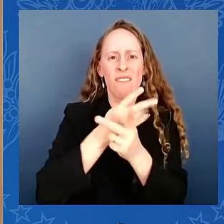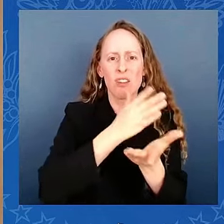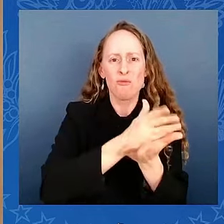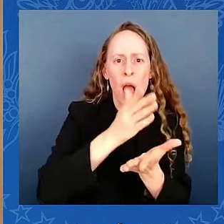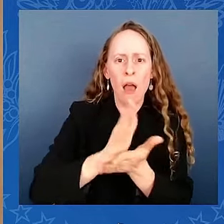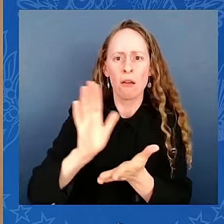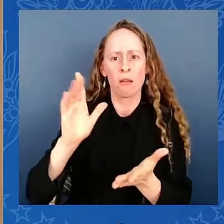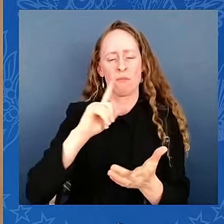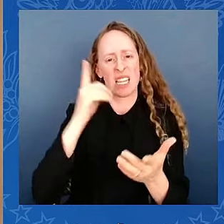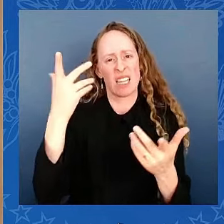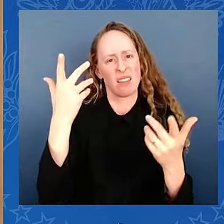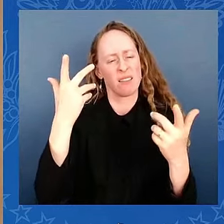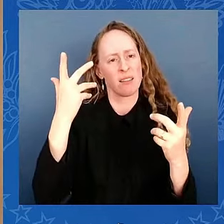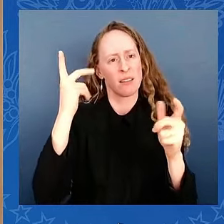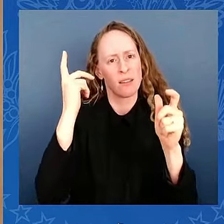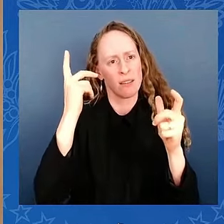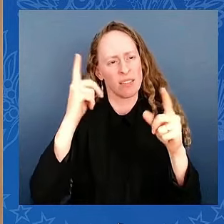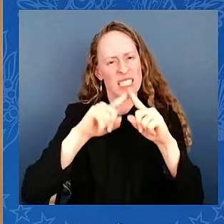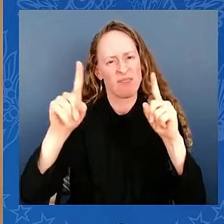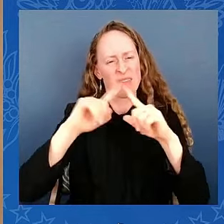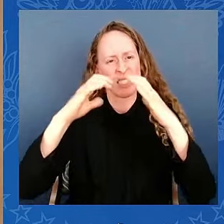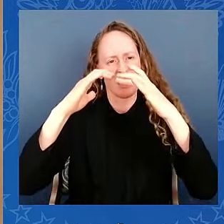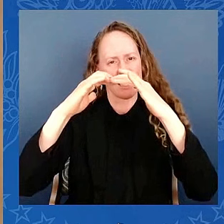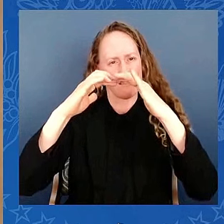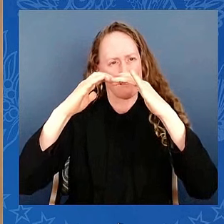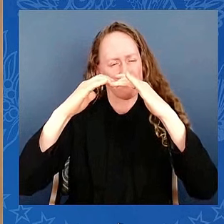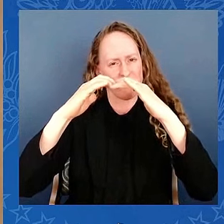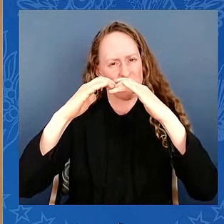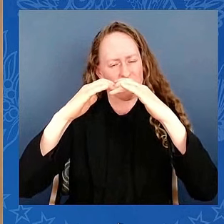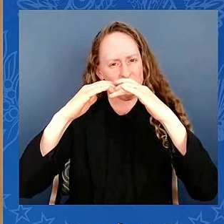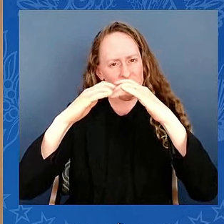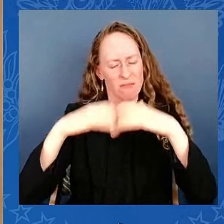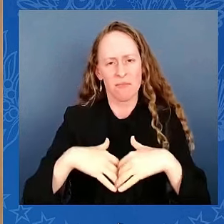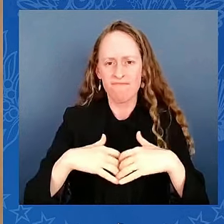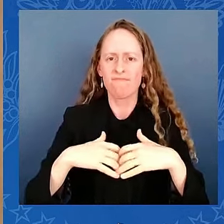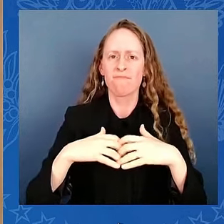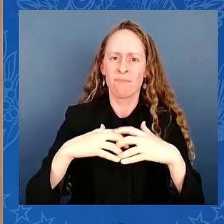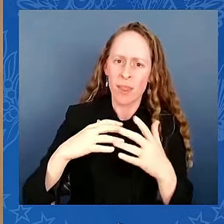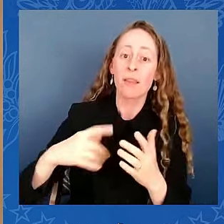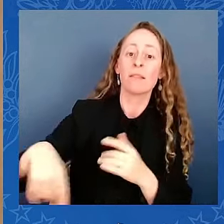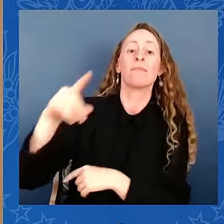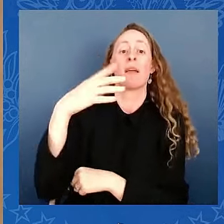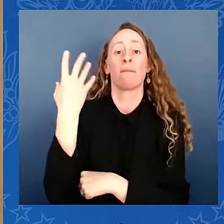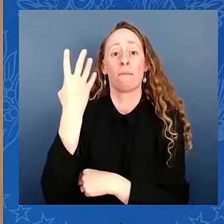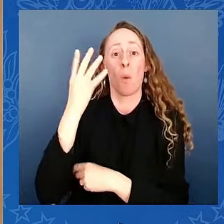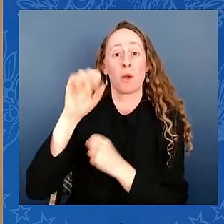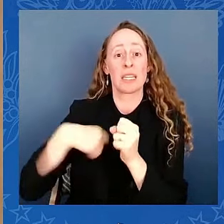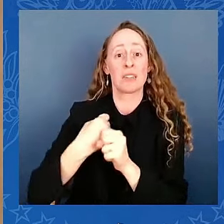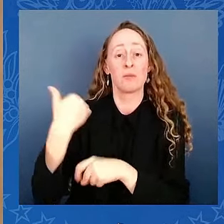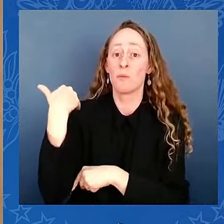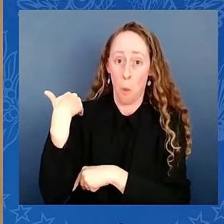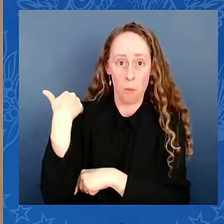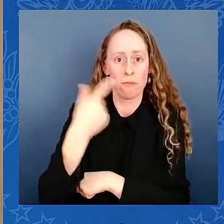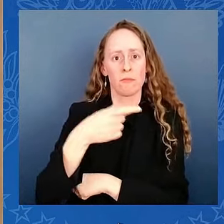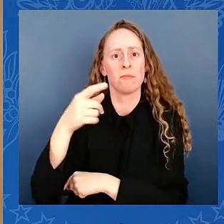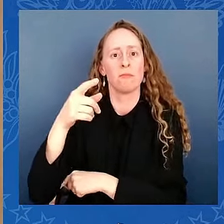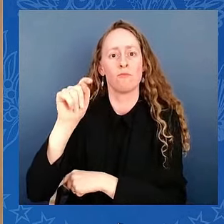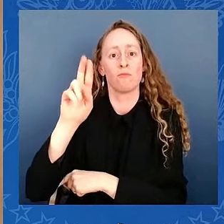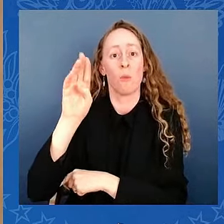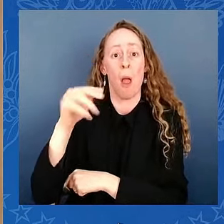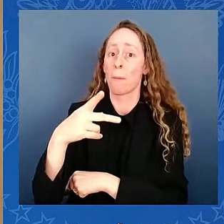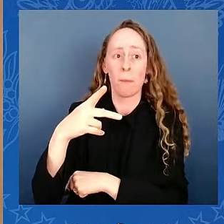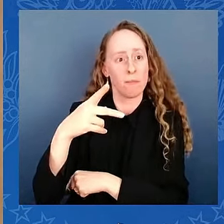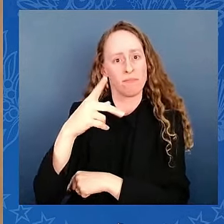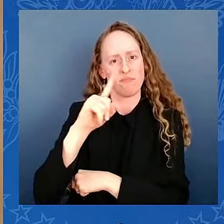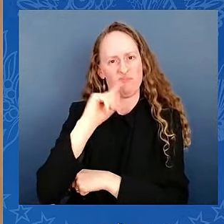predecessor sent a violent mob to the U.S. Capitol to stop the peaceful transfer of power. We all